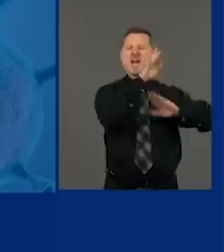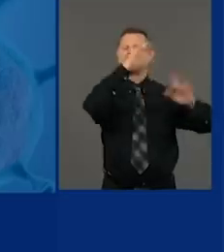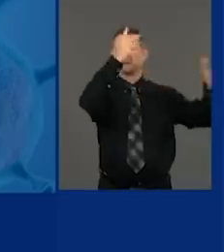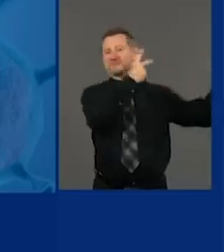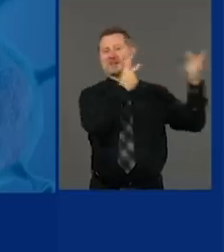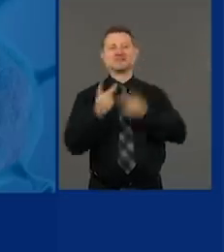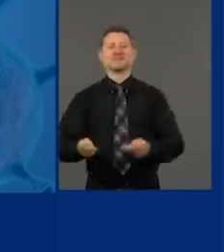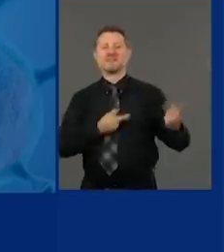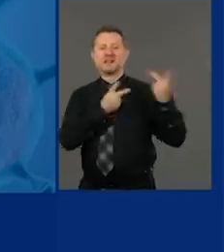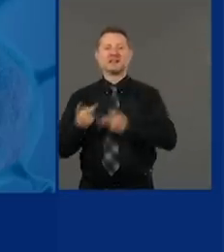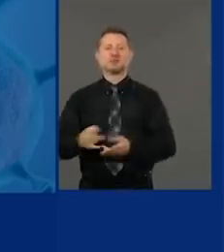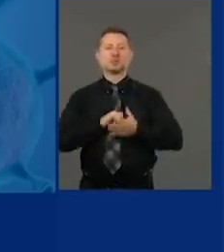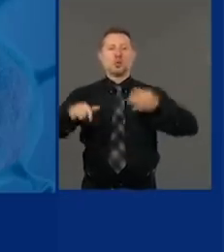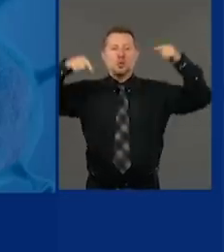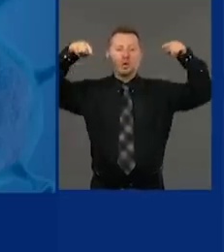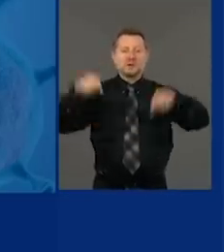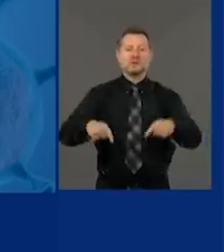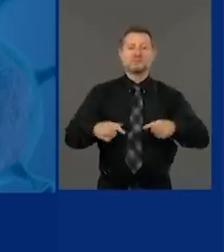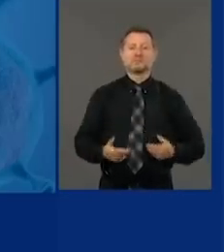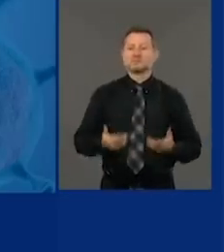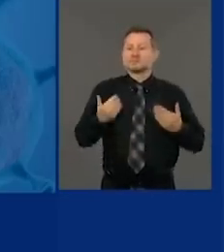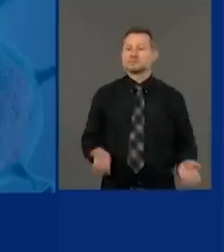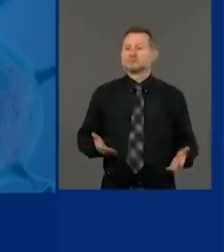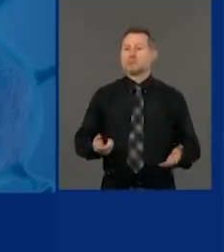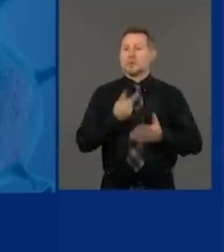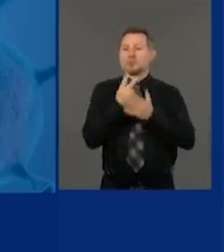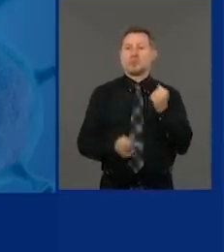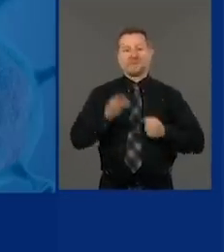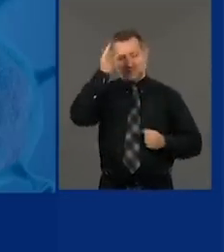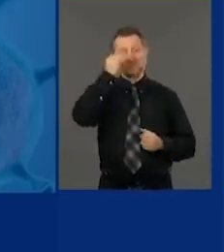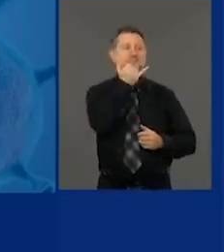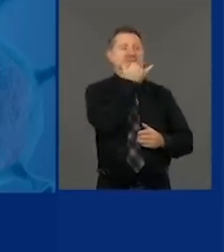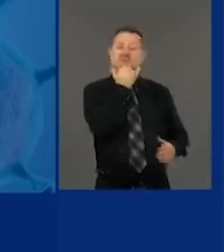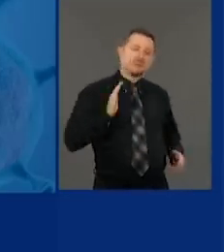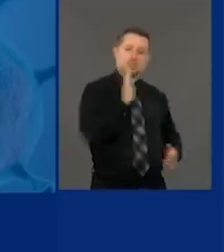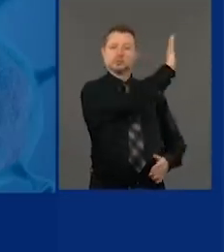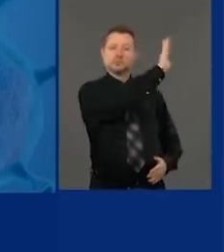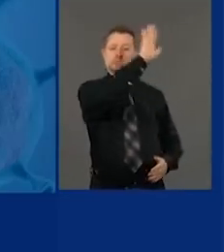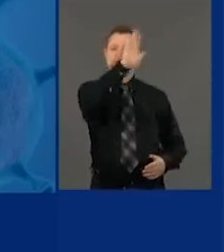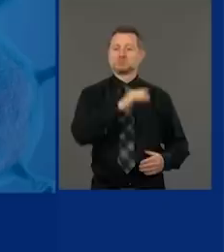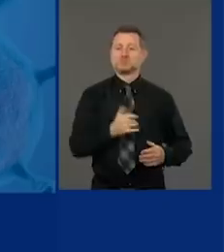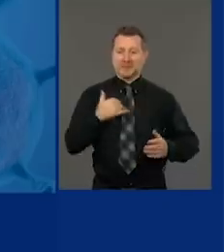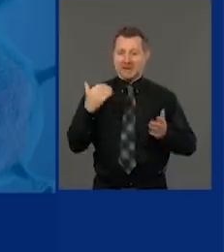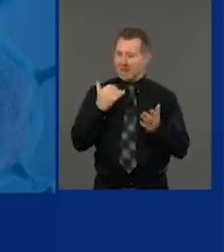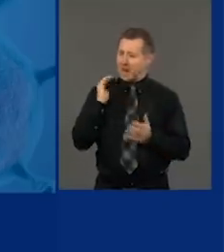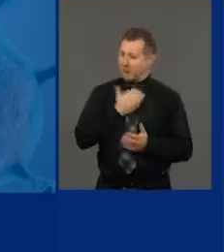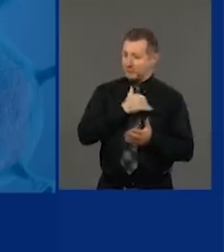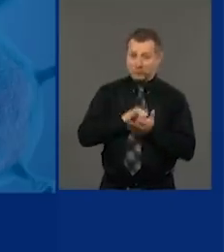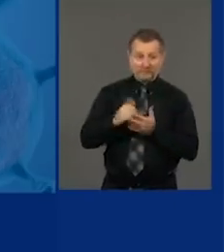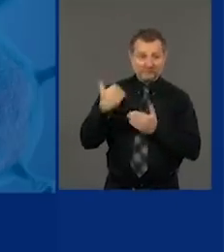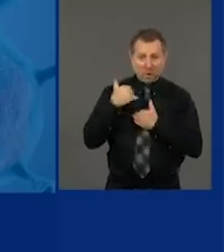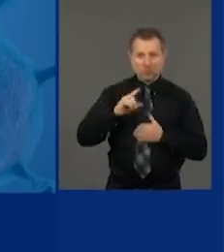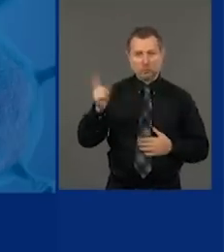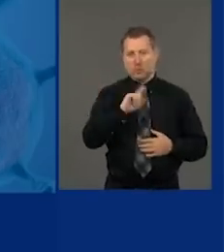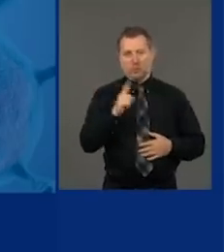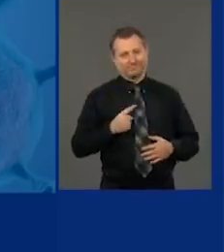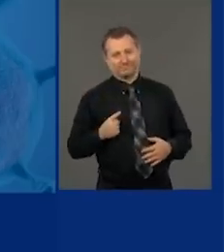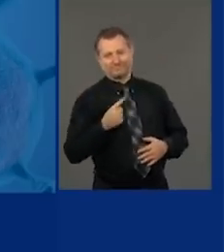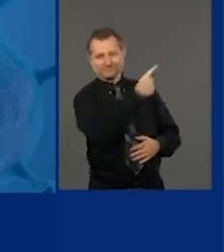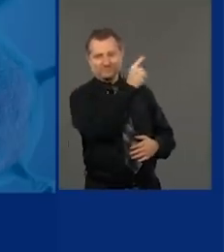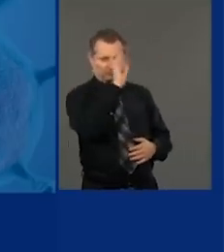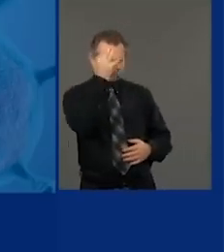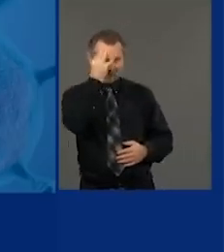Both times, New York did nothing wrong. It was the federal government that